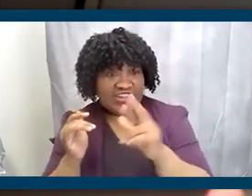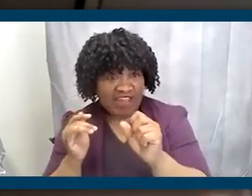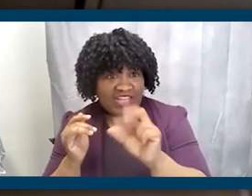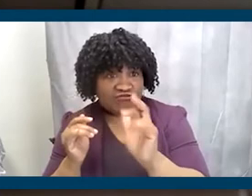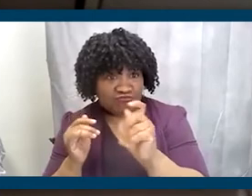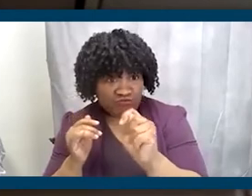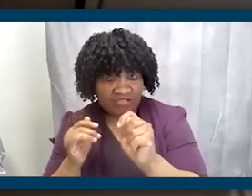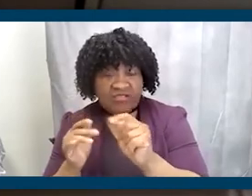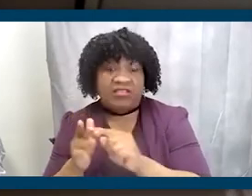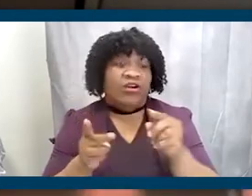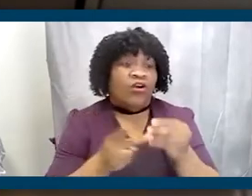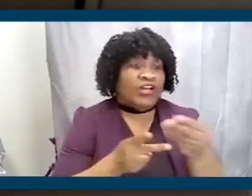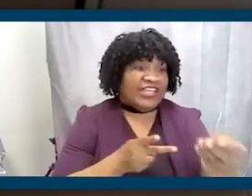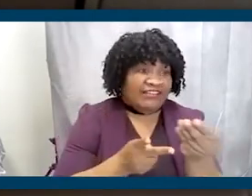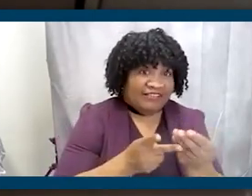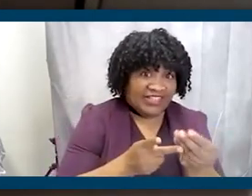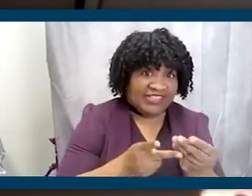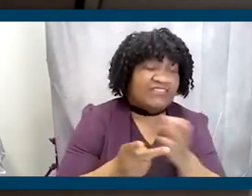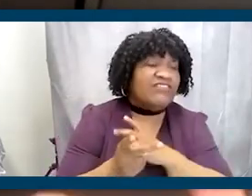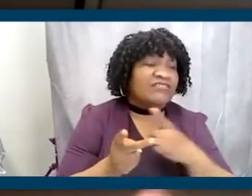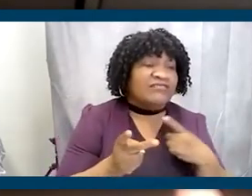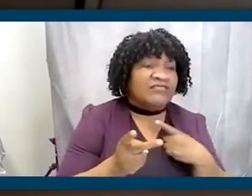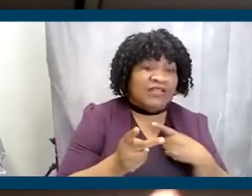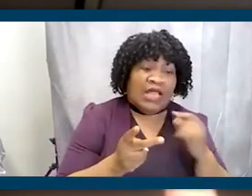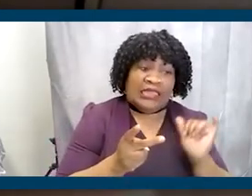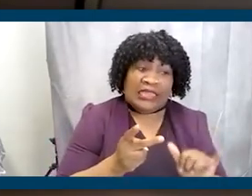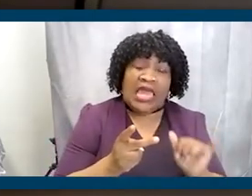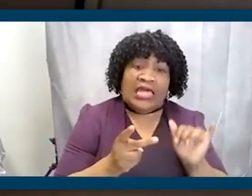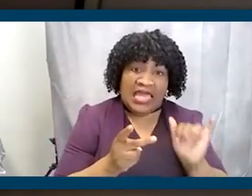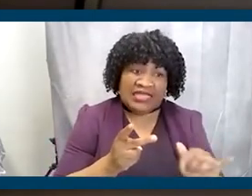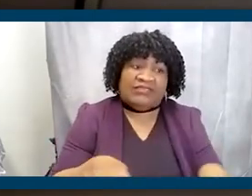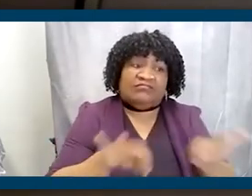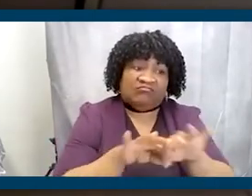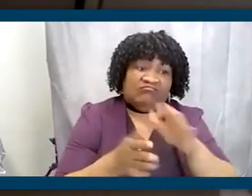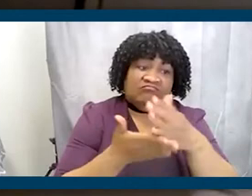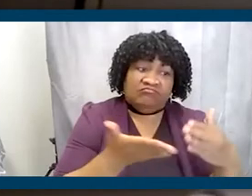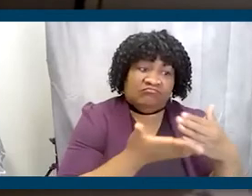or funding them on the board of them, that has, those have been some of the key elements.